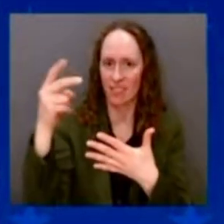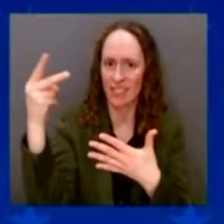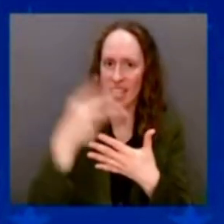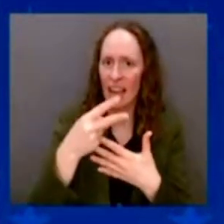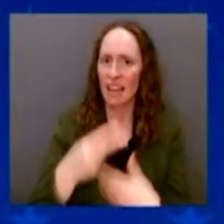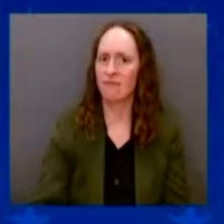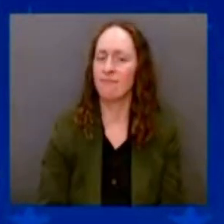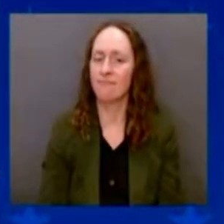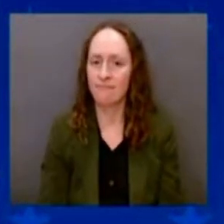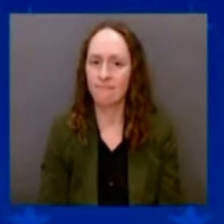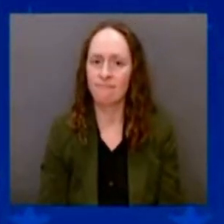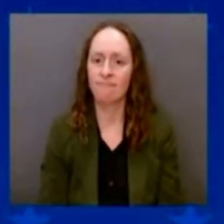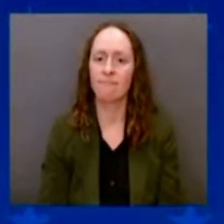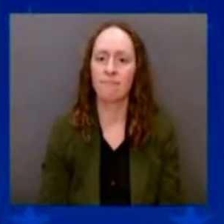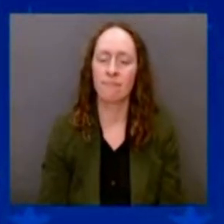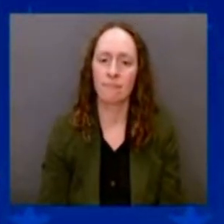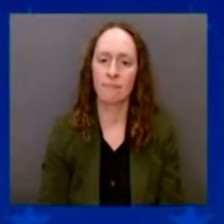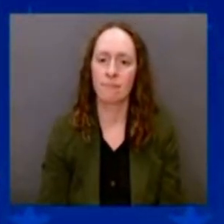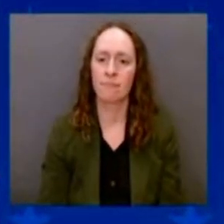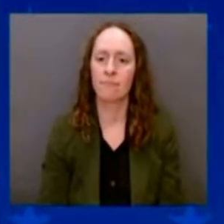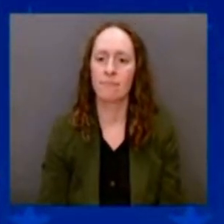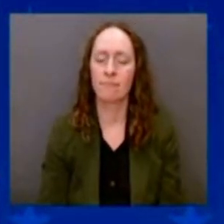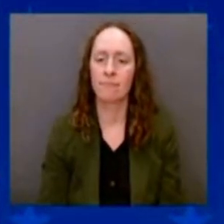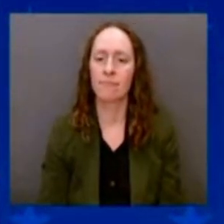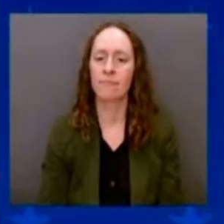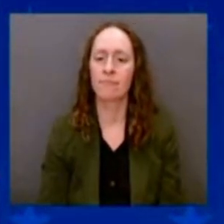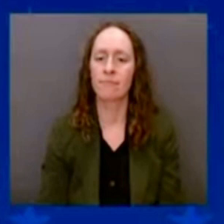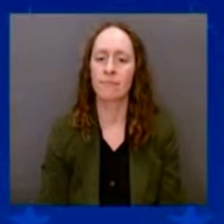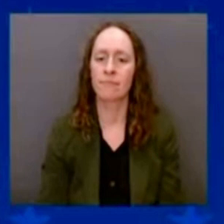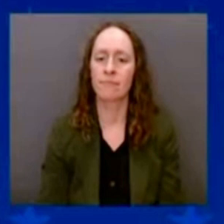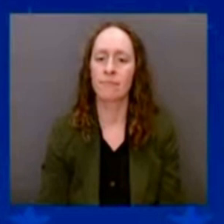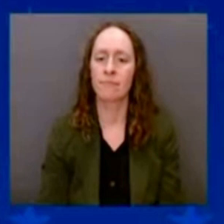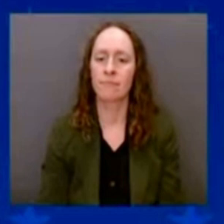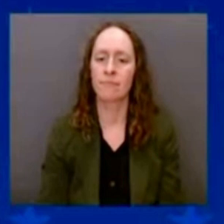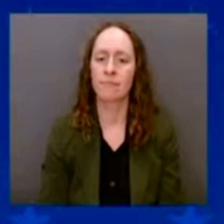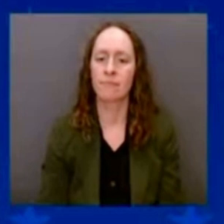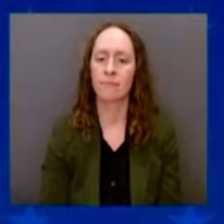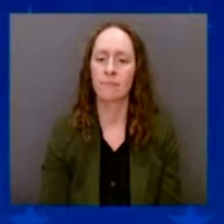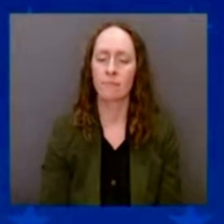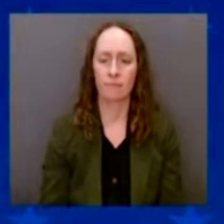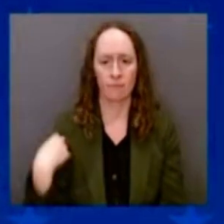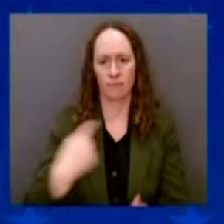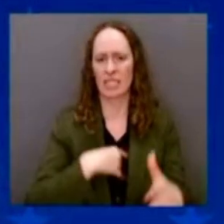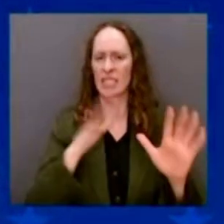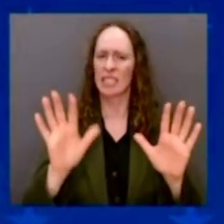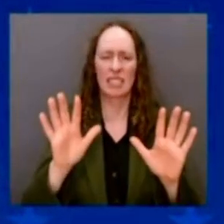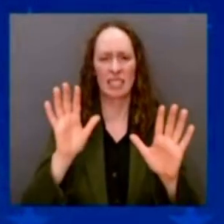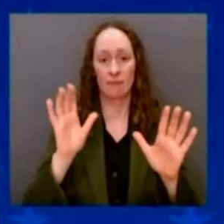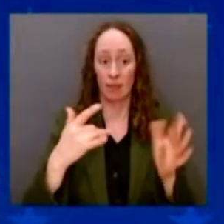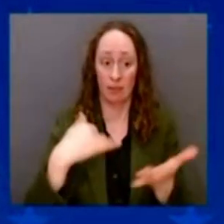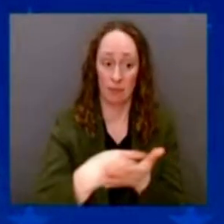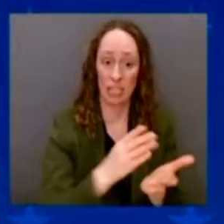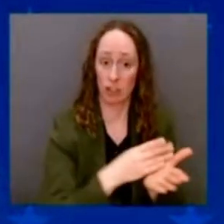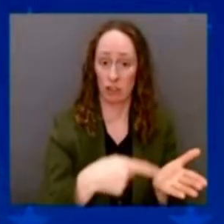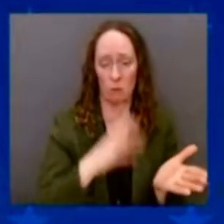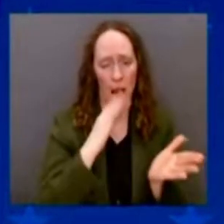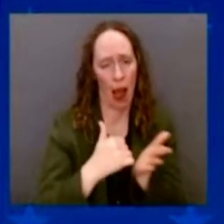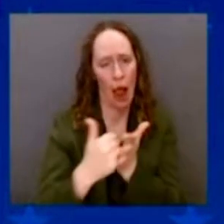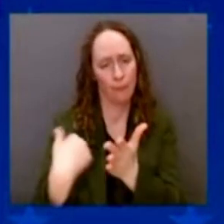funding to help us lead the world again. My budget also invests in critical issues that matter to families —